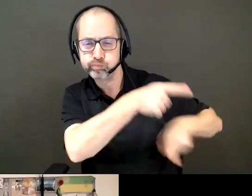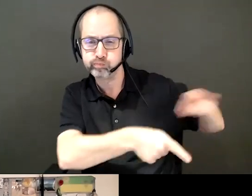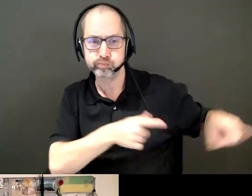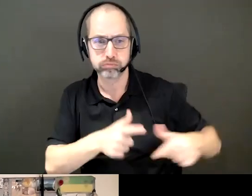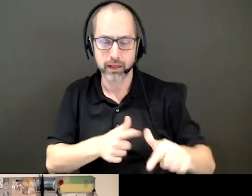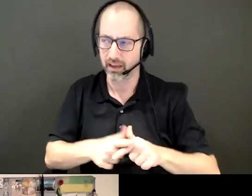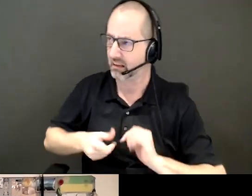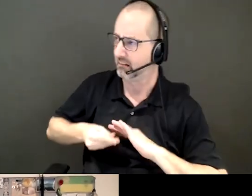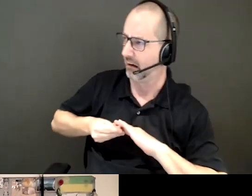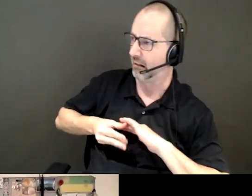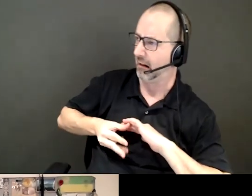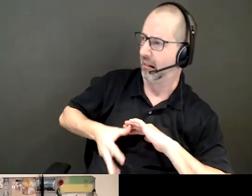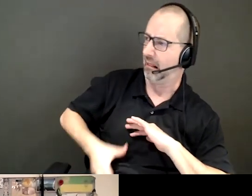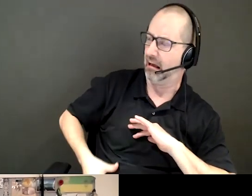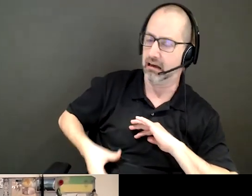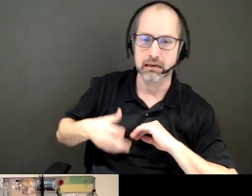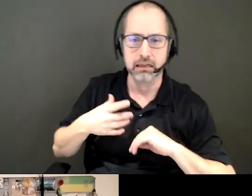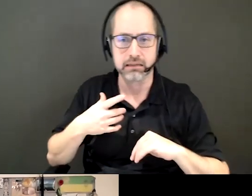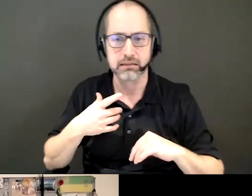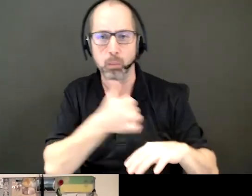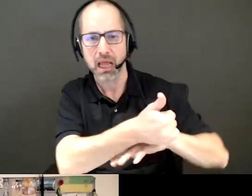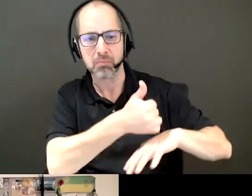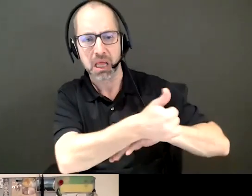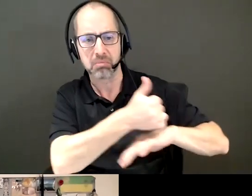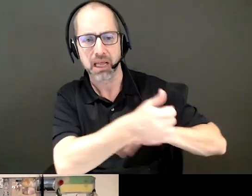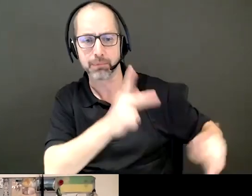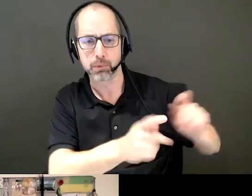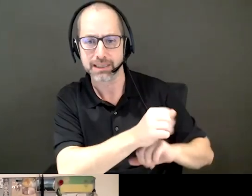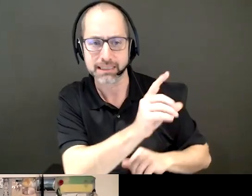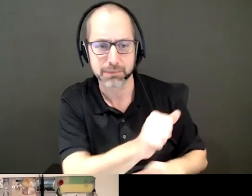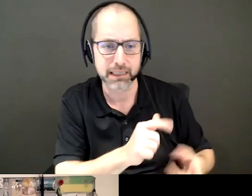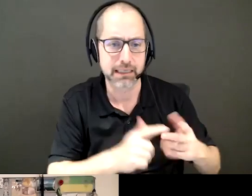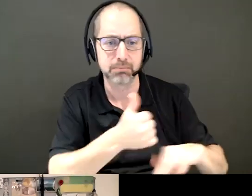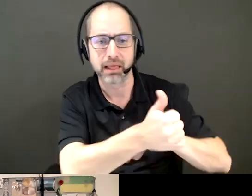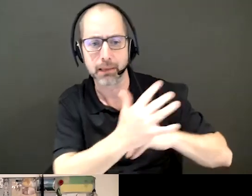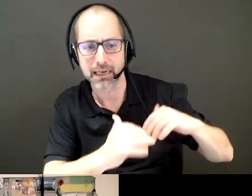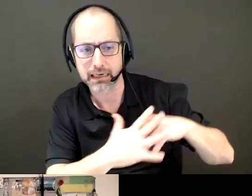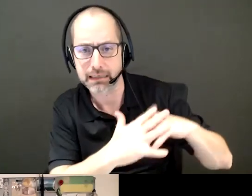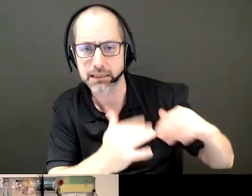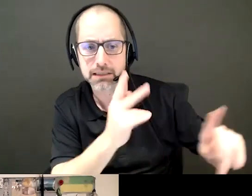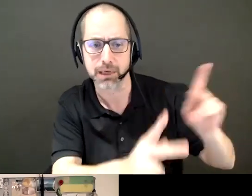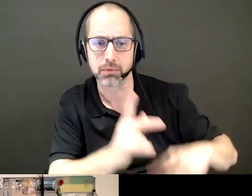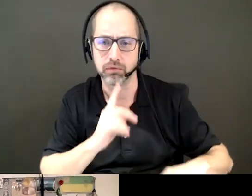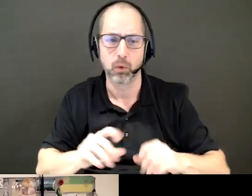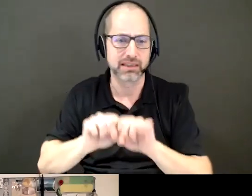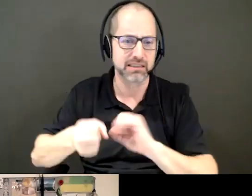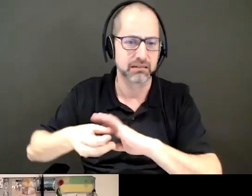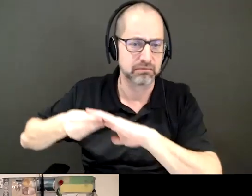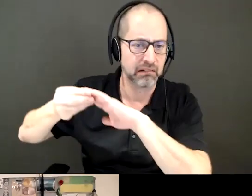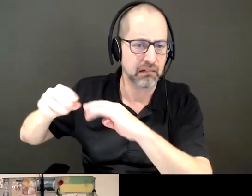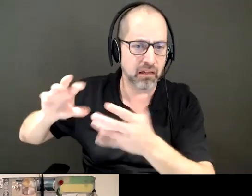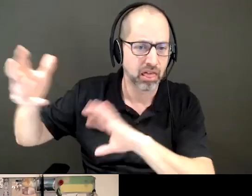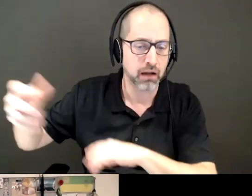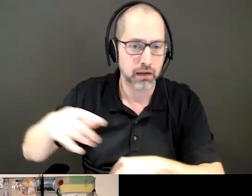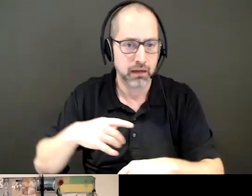you know, the drain on the systems by persons with disabilities, by Indigenous people, by Indigenous people with disabilities. This creates a hostile work